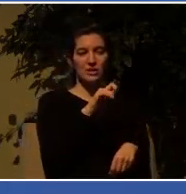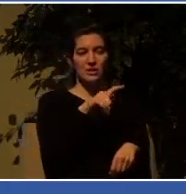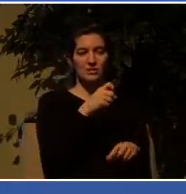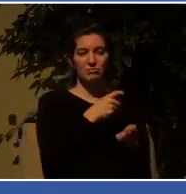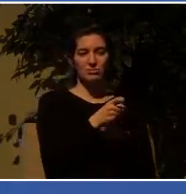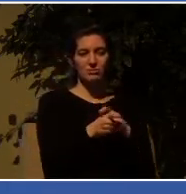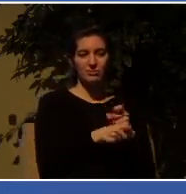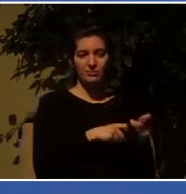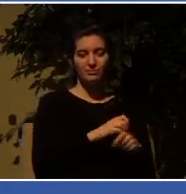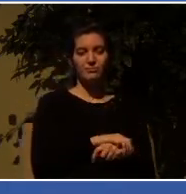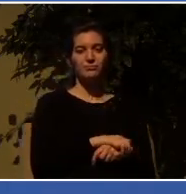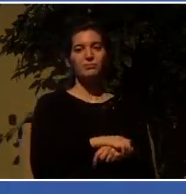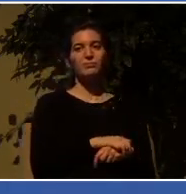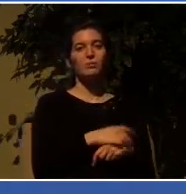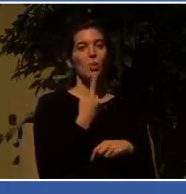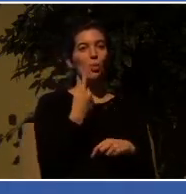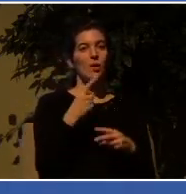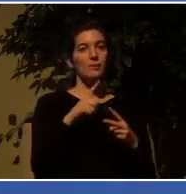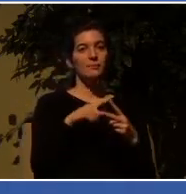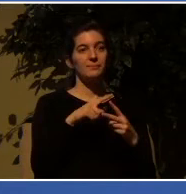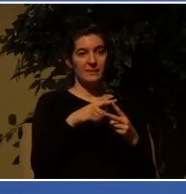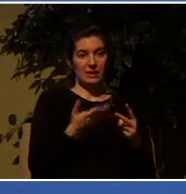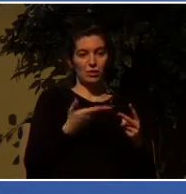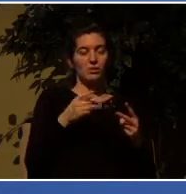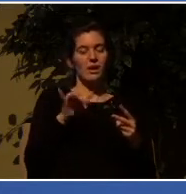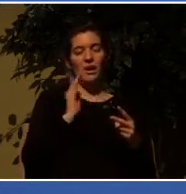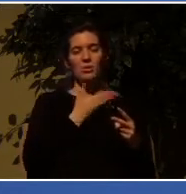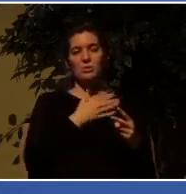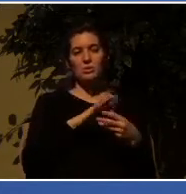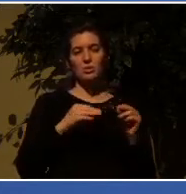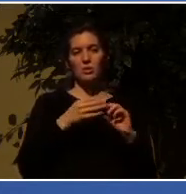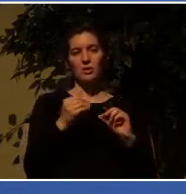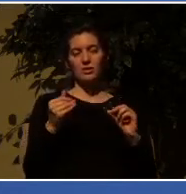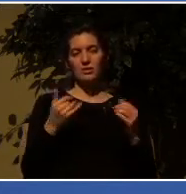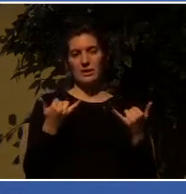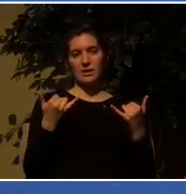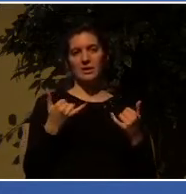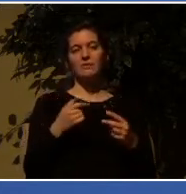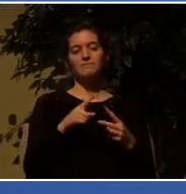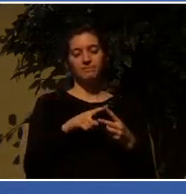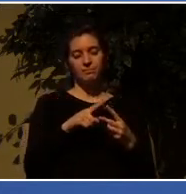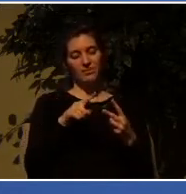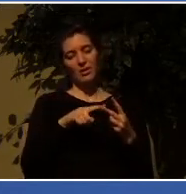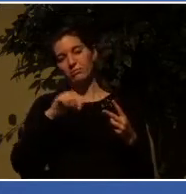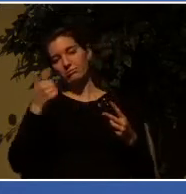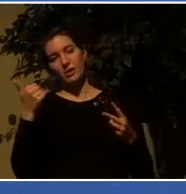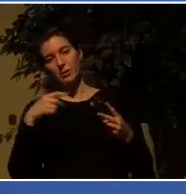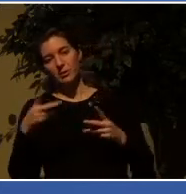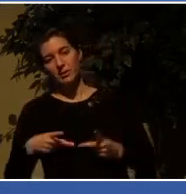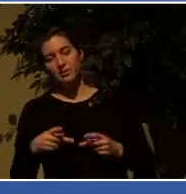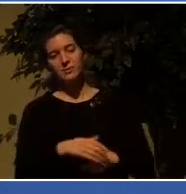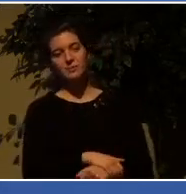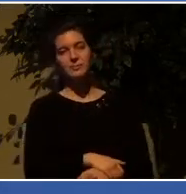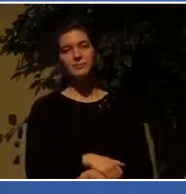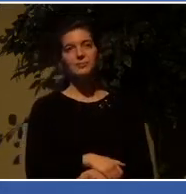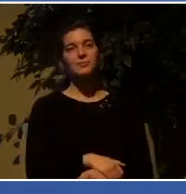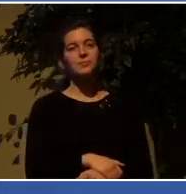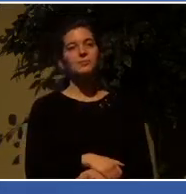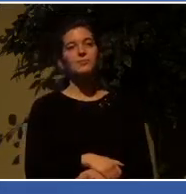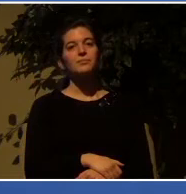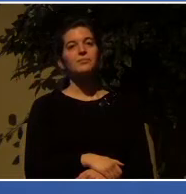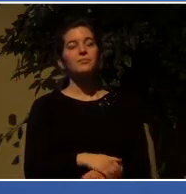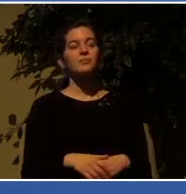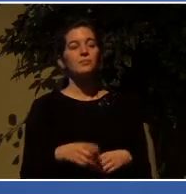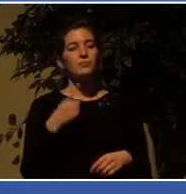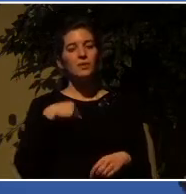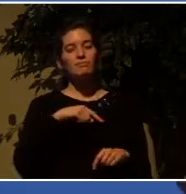and one of those places is here. And we have been looking together at lessons that we can learn